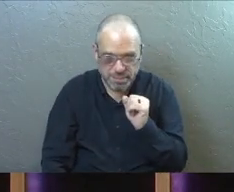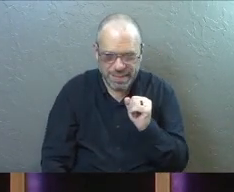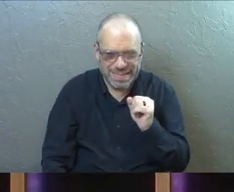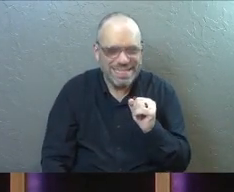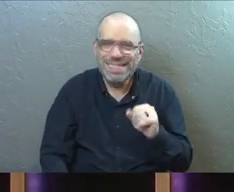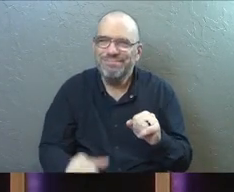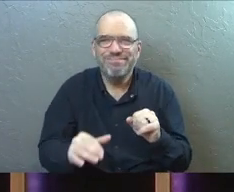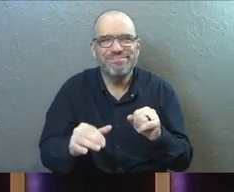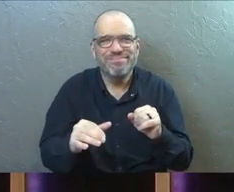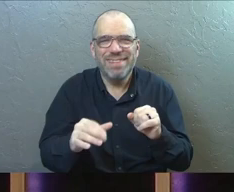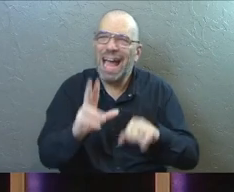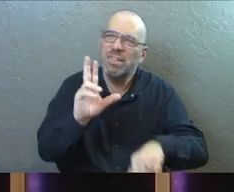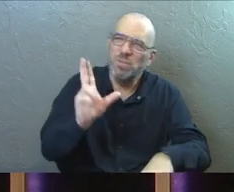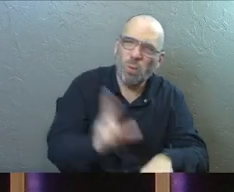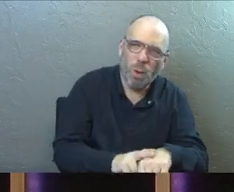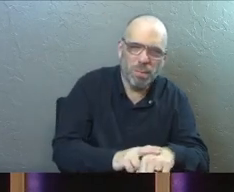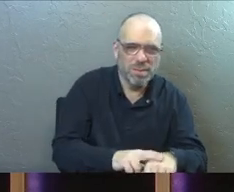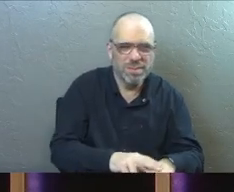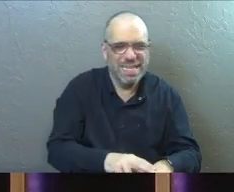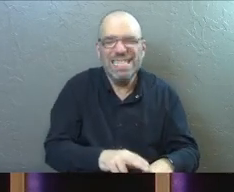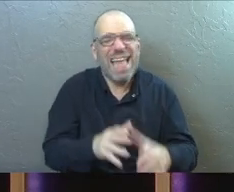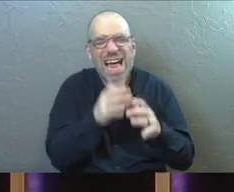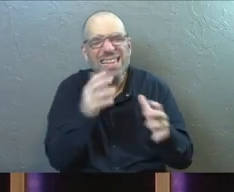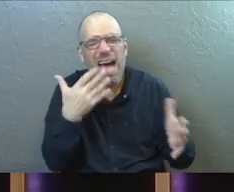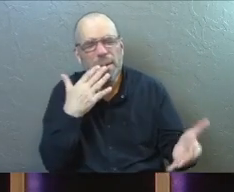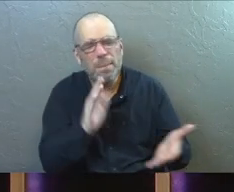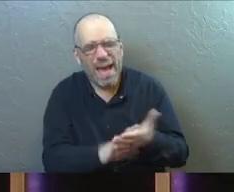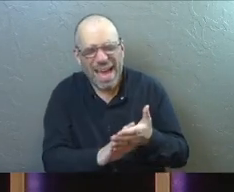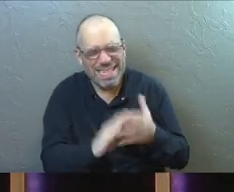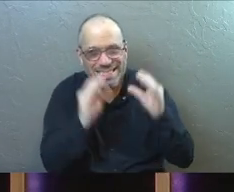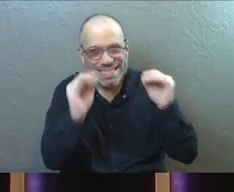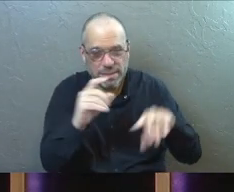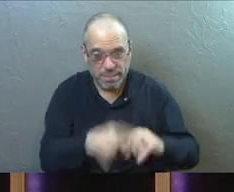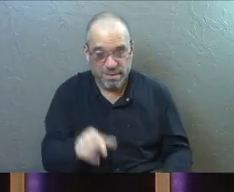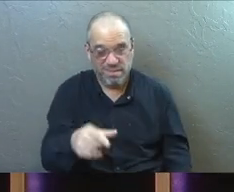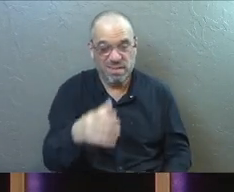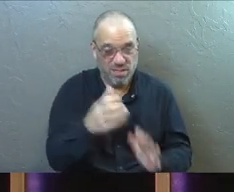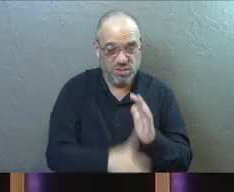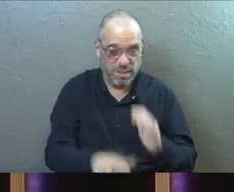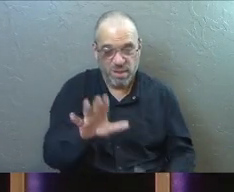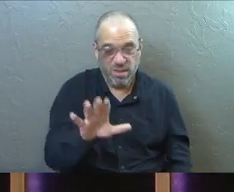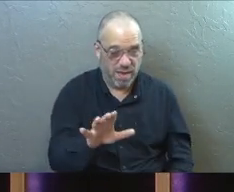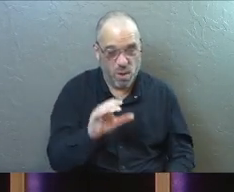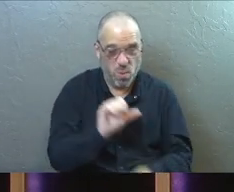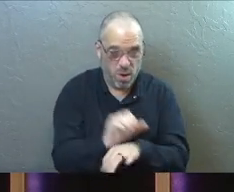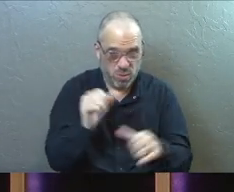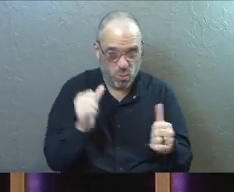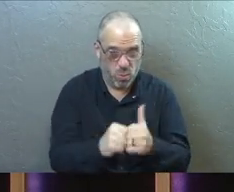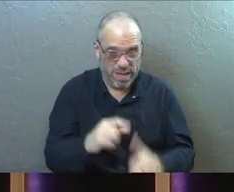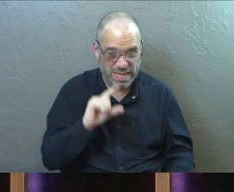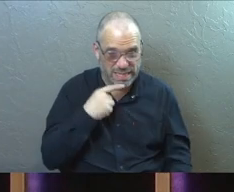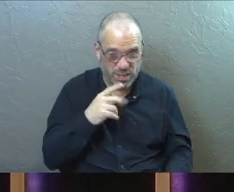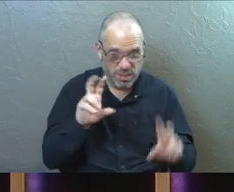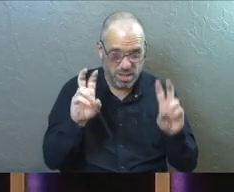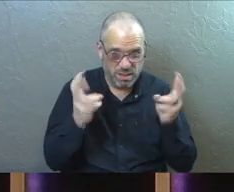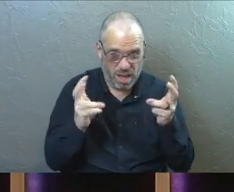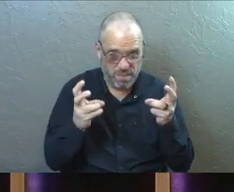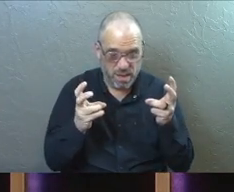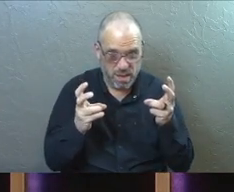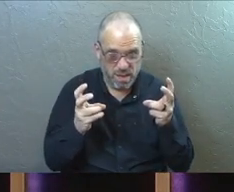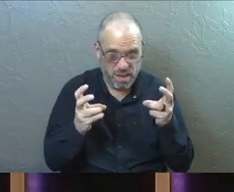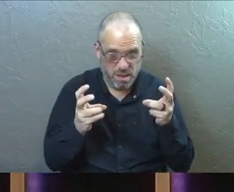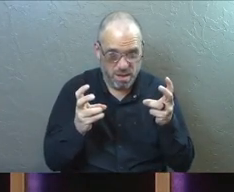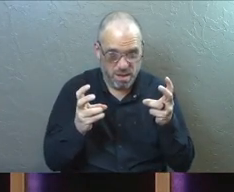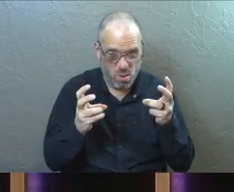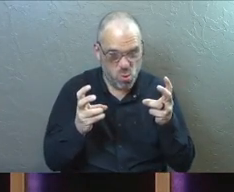That's not common. I don't see a lot of bad teaching commonly. This passage, because it deals with such a serious topic, it